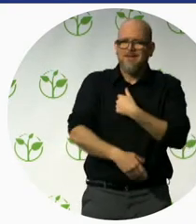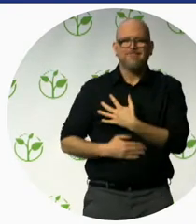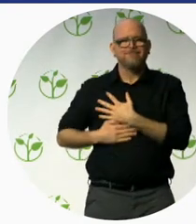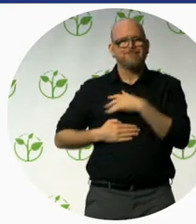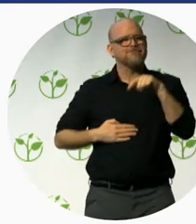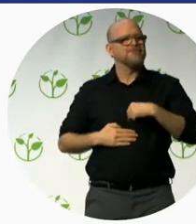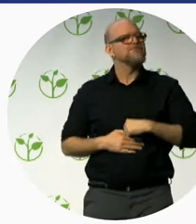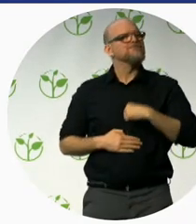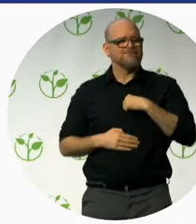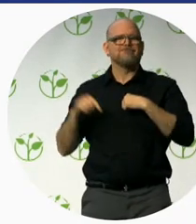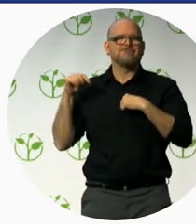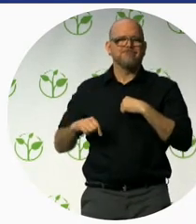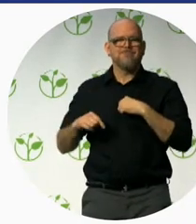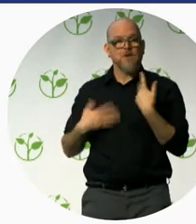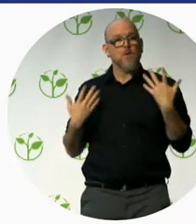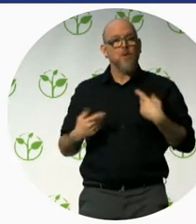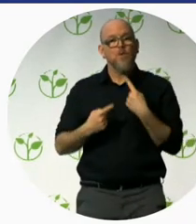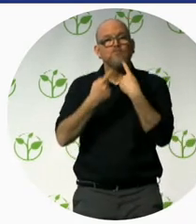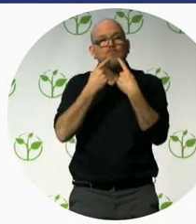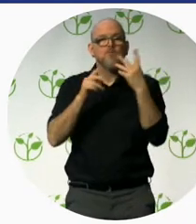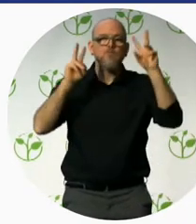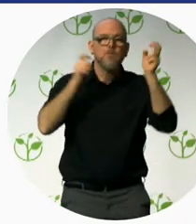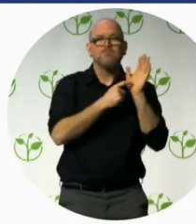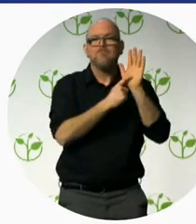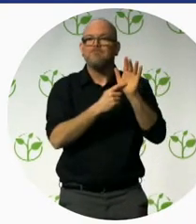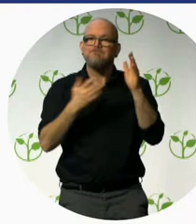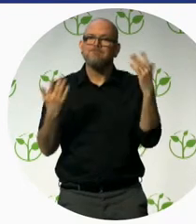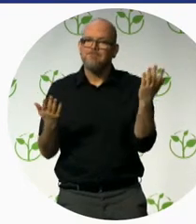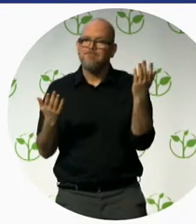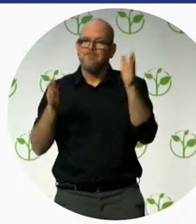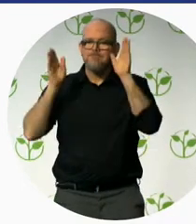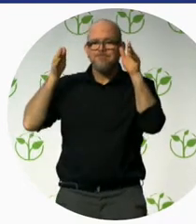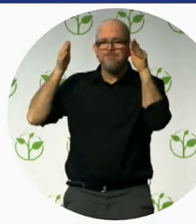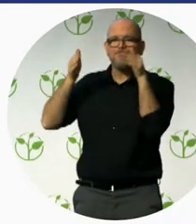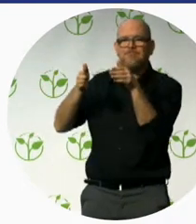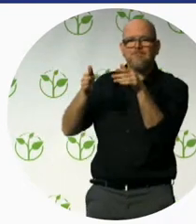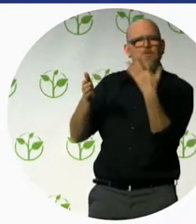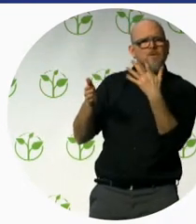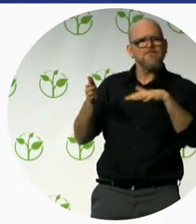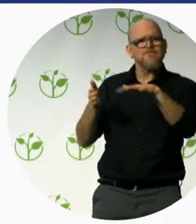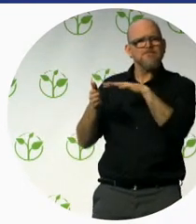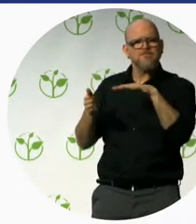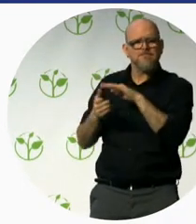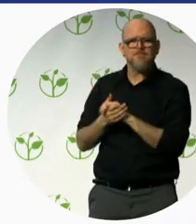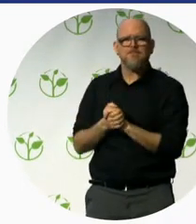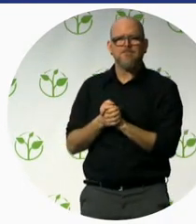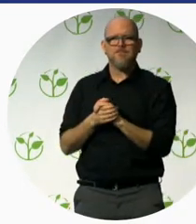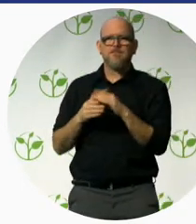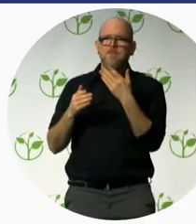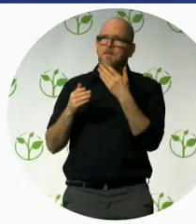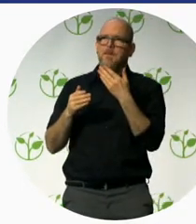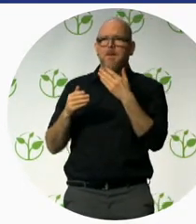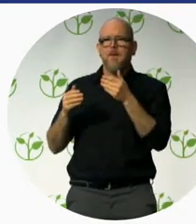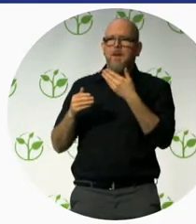that we are working, as I said in my presentation, with the best partner we can